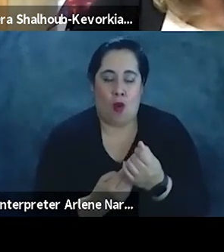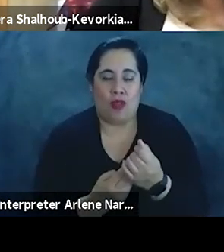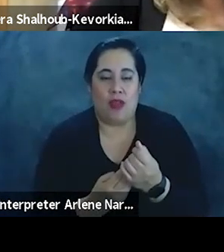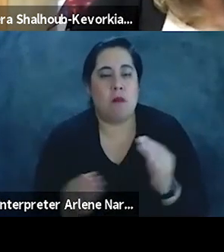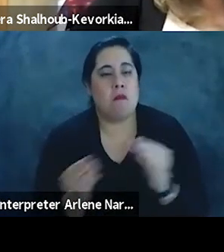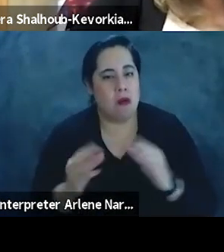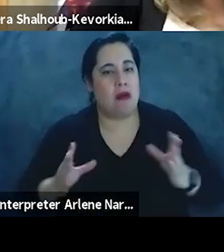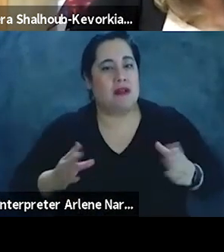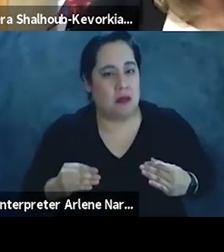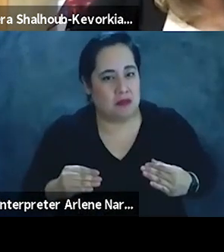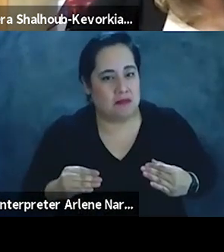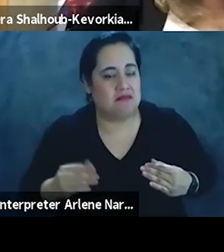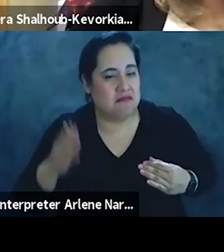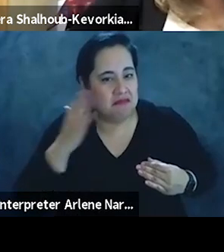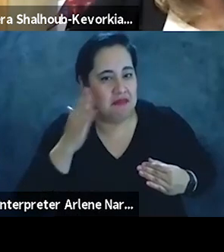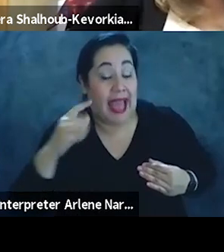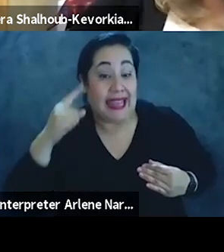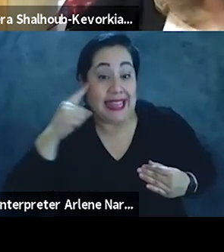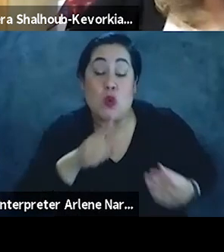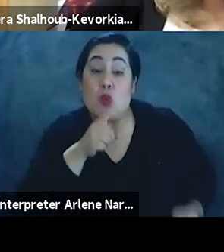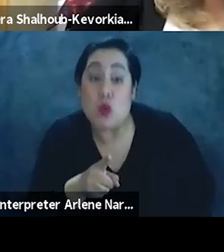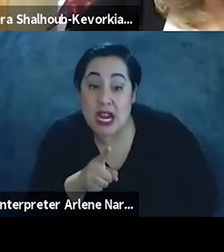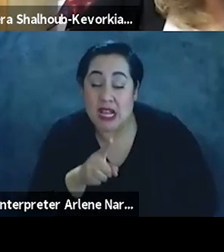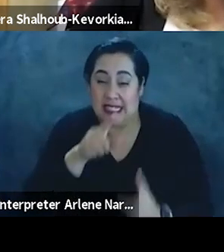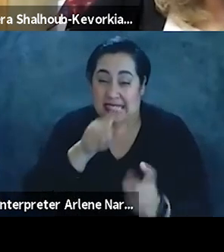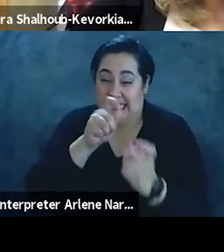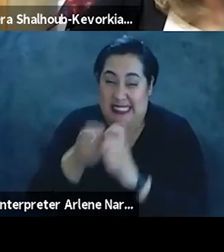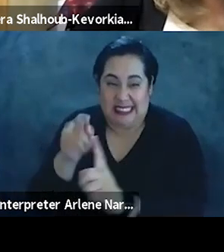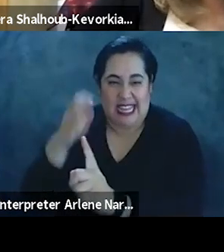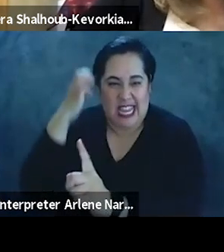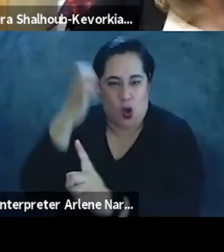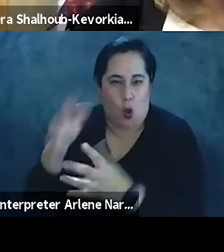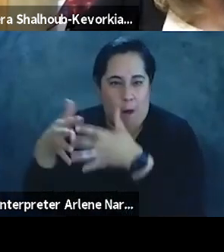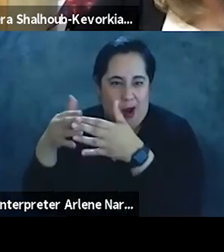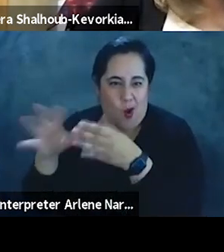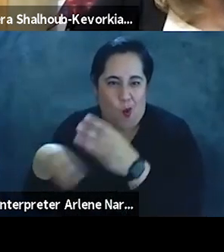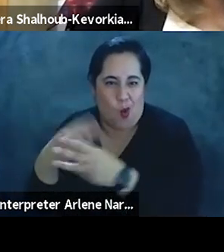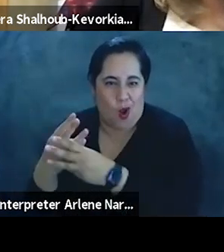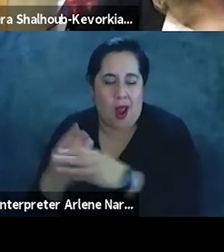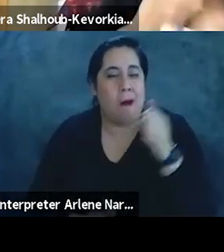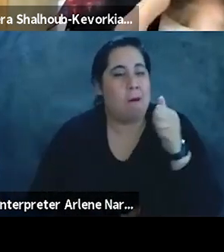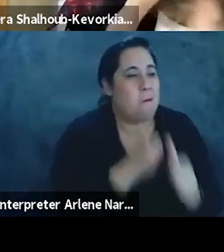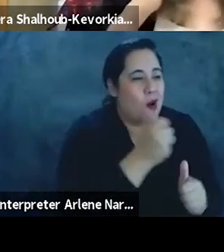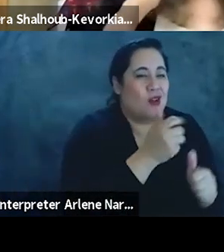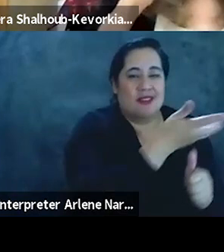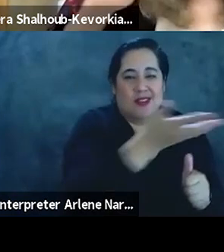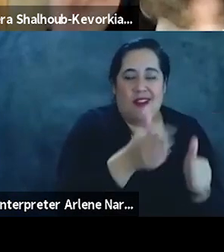acceptable globe, you know, I think the real pivot is the Euro-American world, because most of the global we saw Israel for what it was,